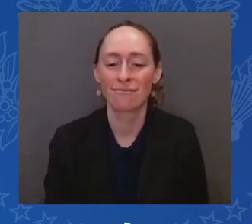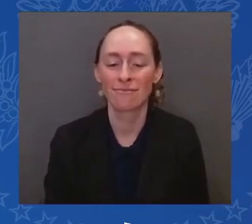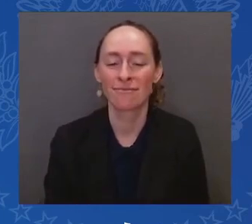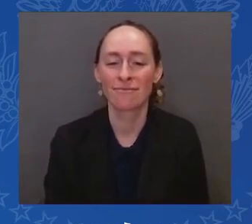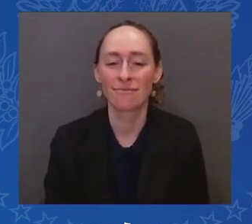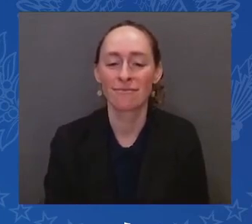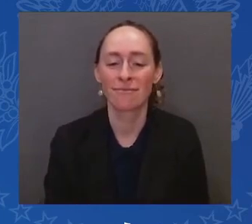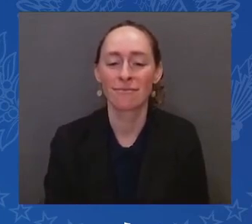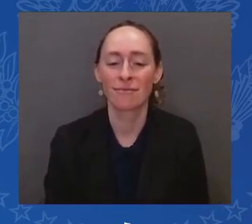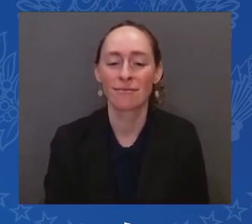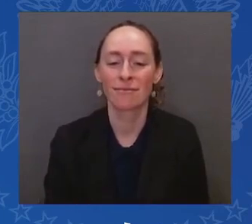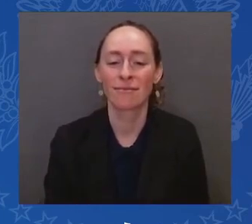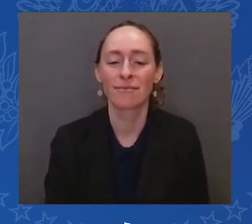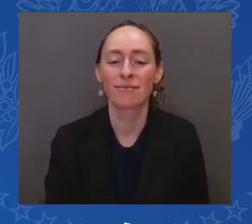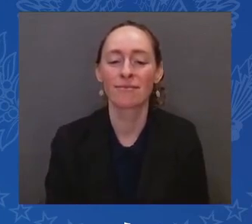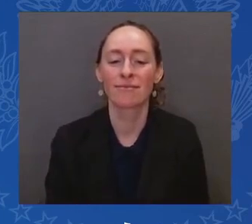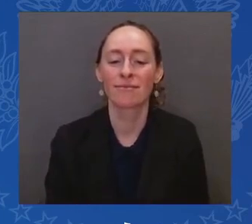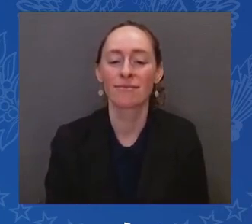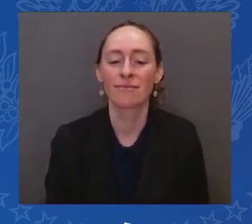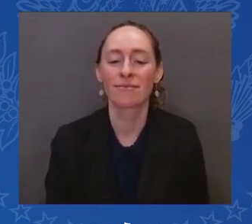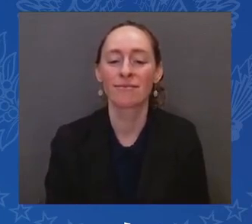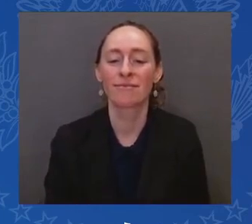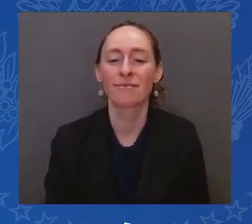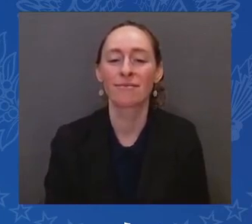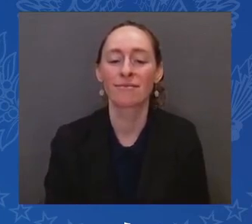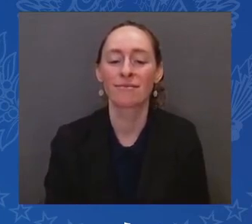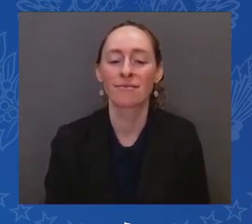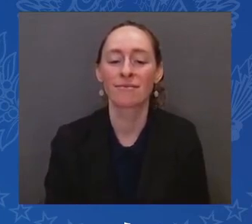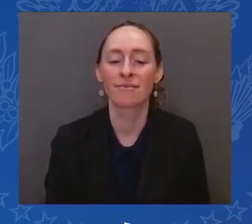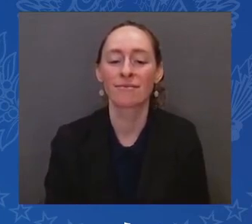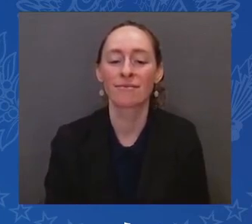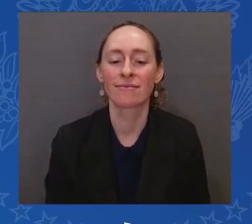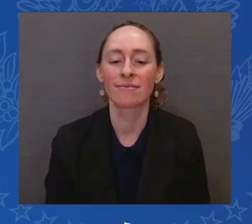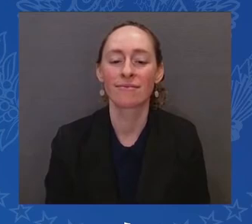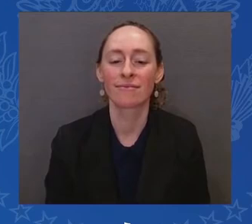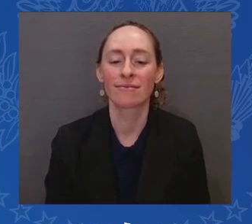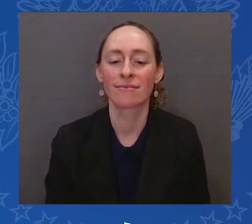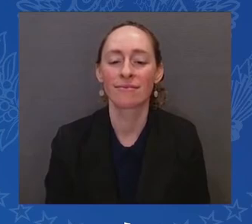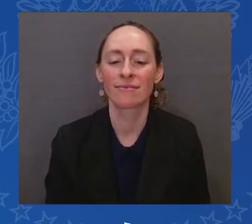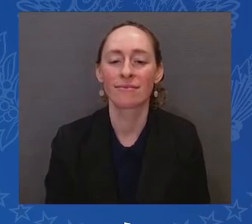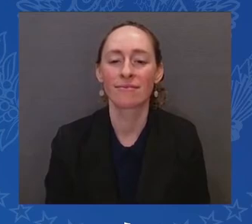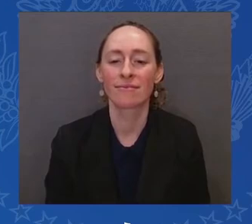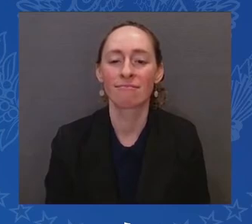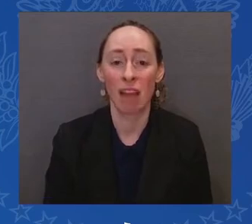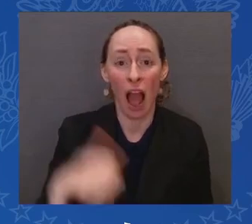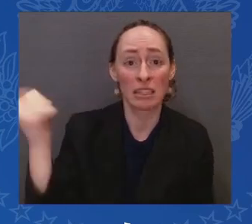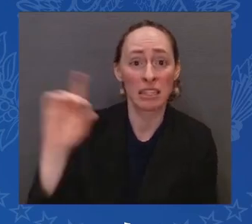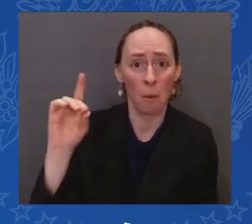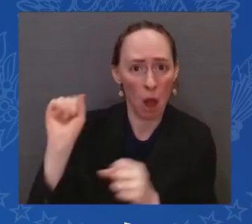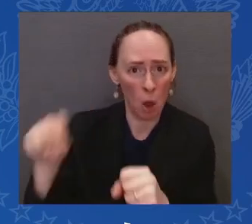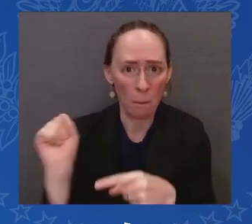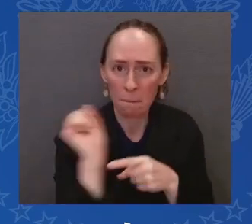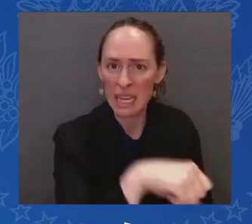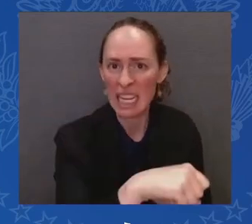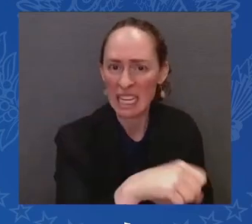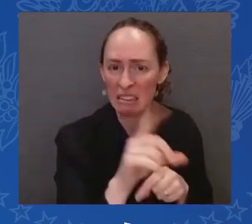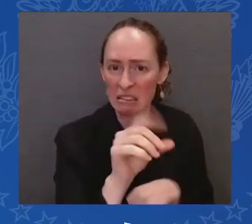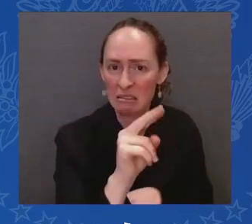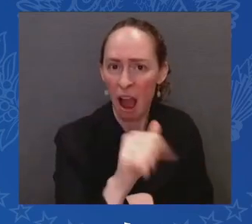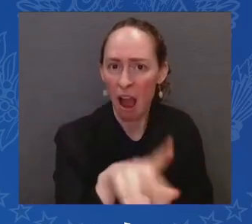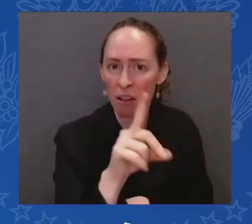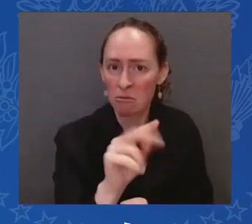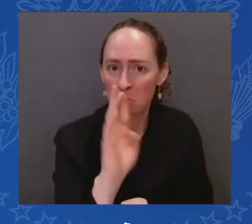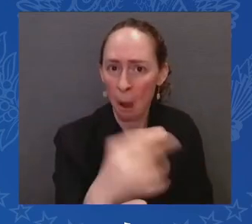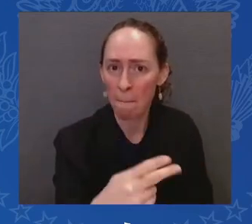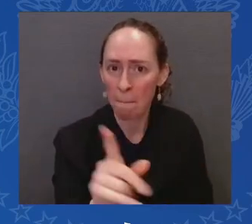could defeat Donald Trump other than you? Only 50 of them. You do believe that there are? I'm not the only one to defeat him, but I will